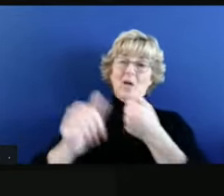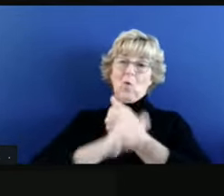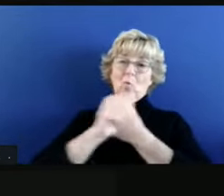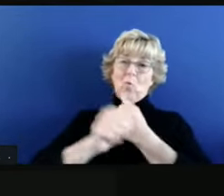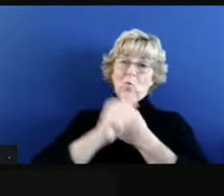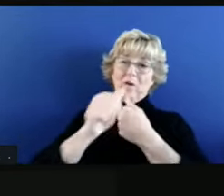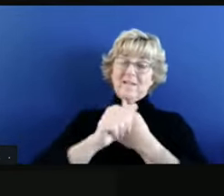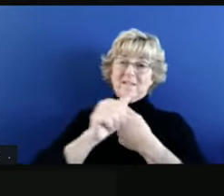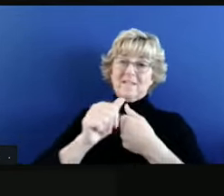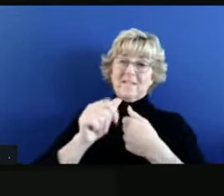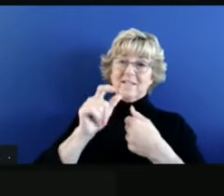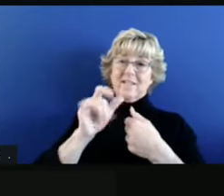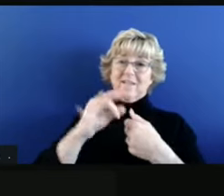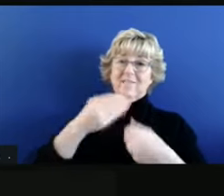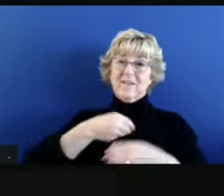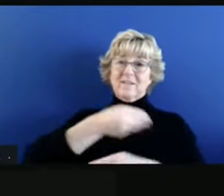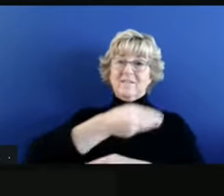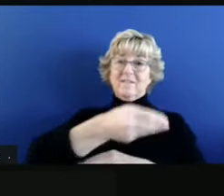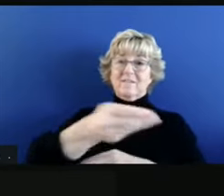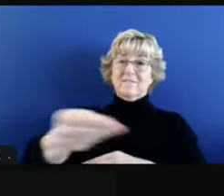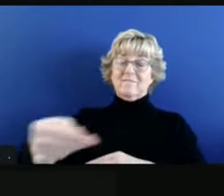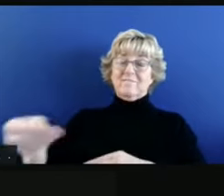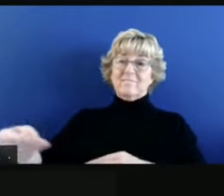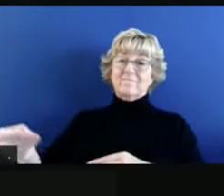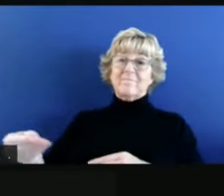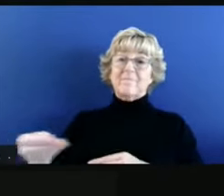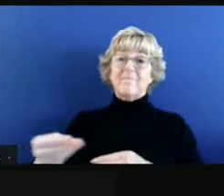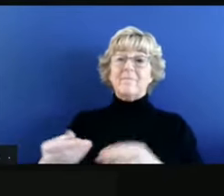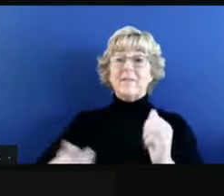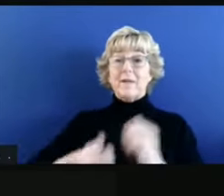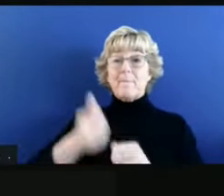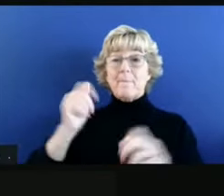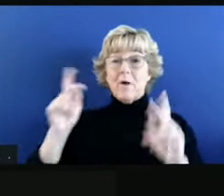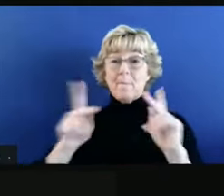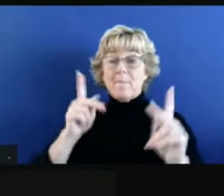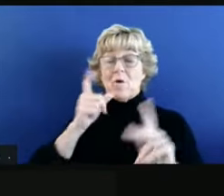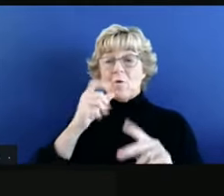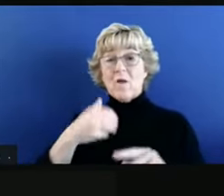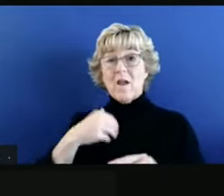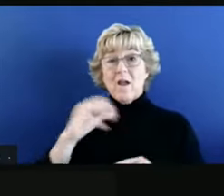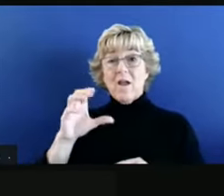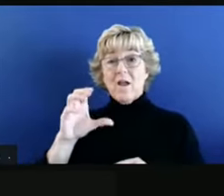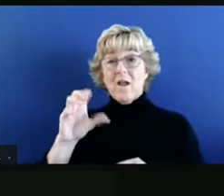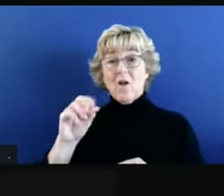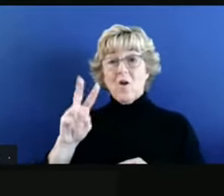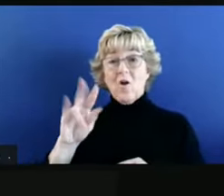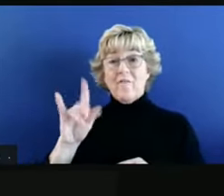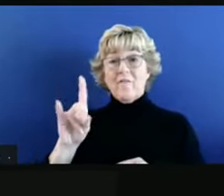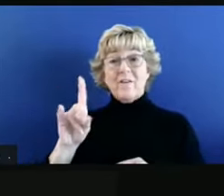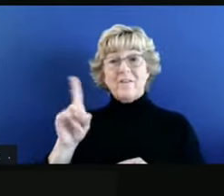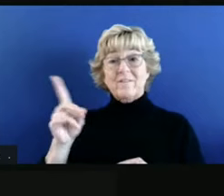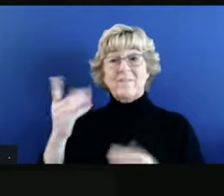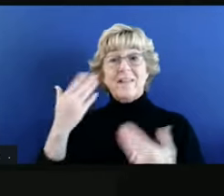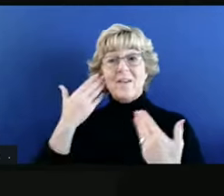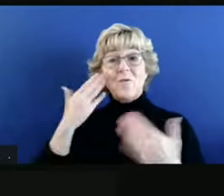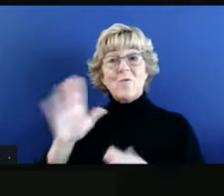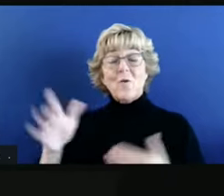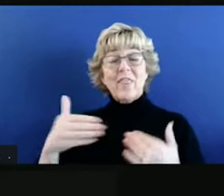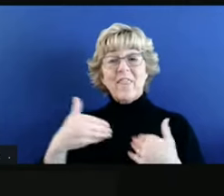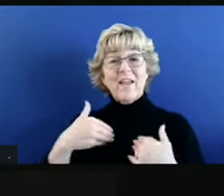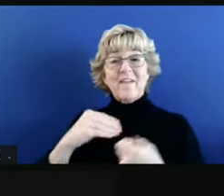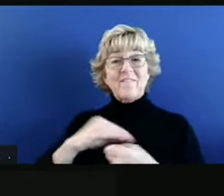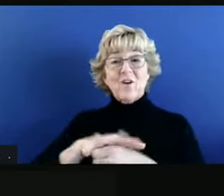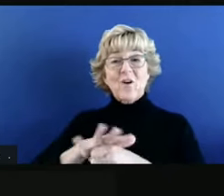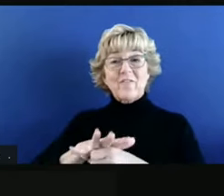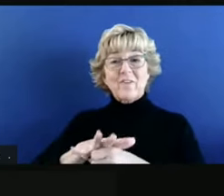of asymptomatic spread and the reality that most people who have COVID may not know it, you create a real risk.